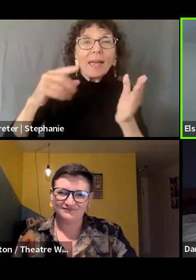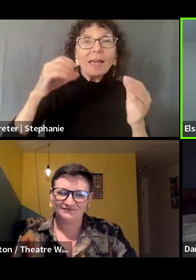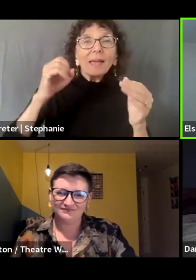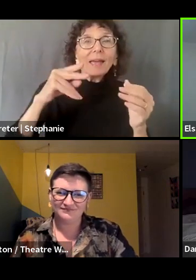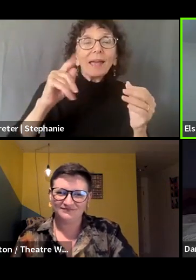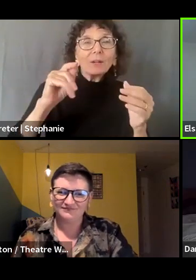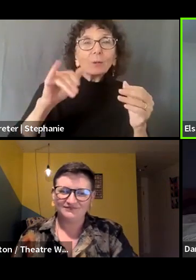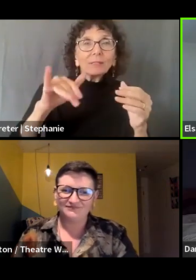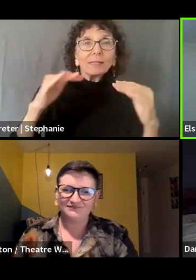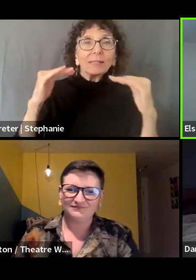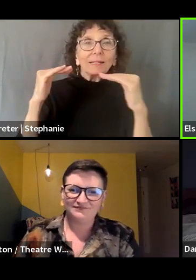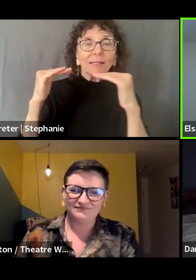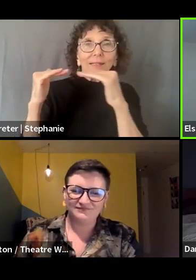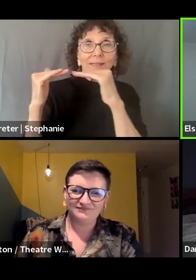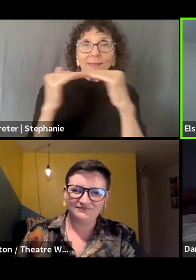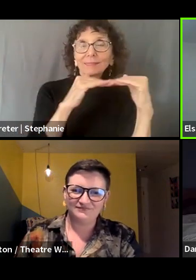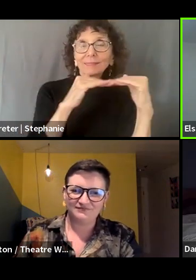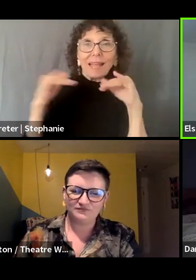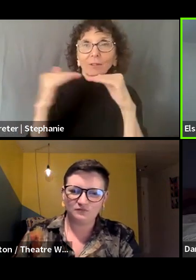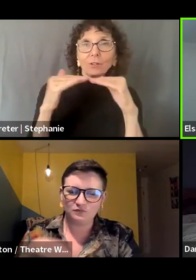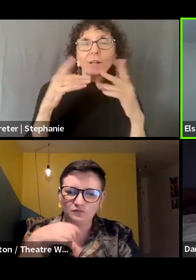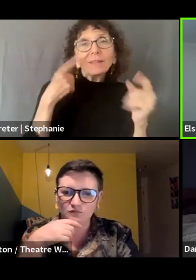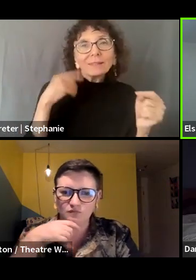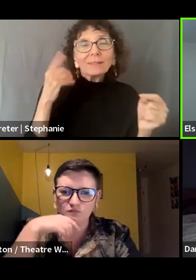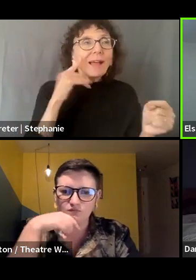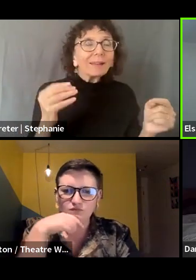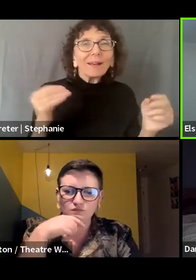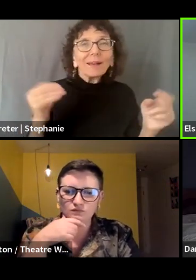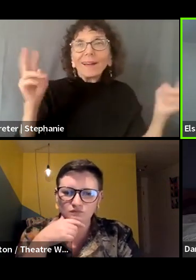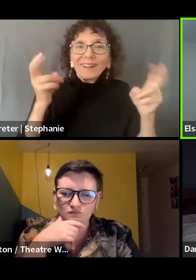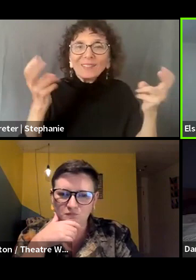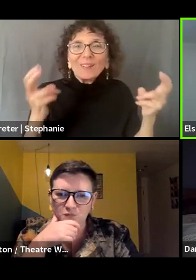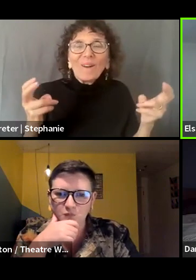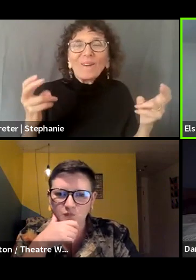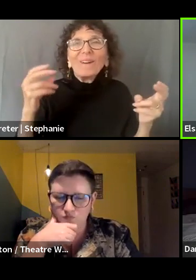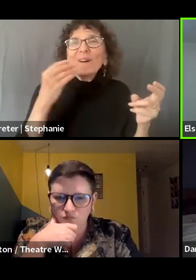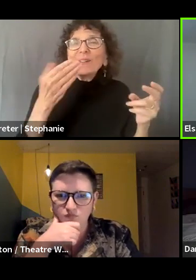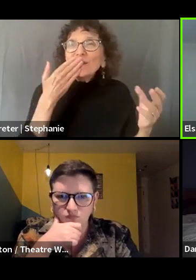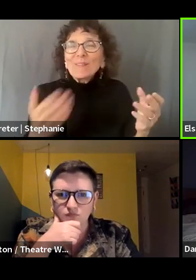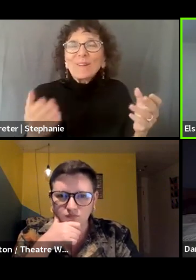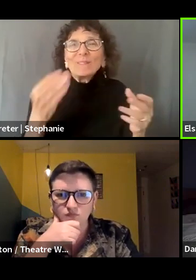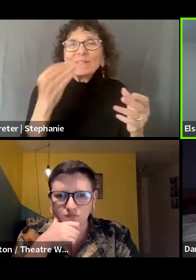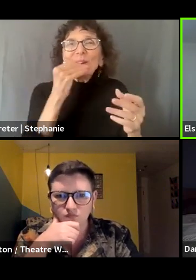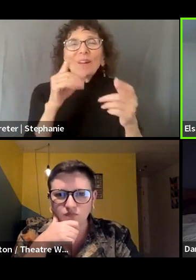label for arts organizations who are creating equitably made and paid art.